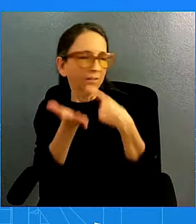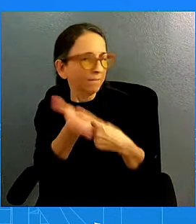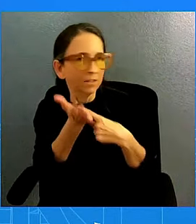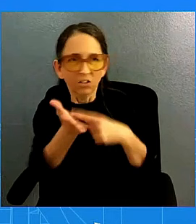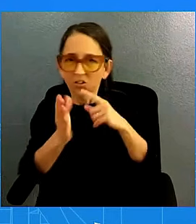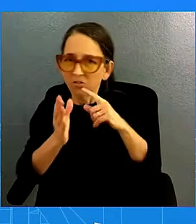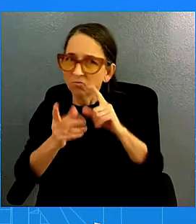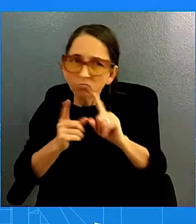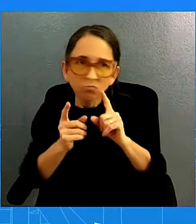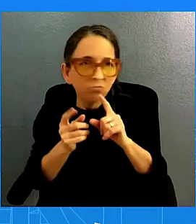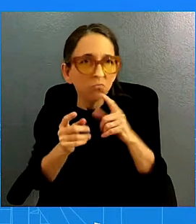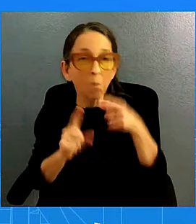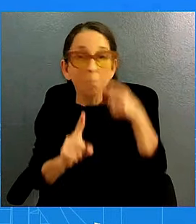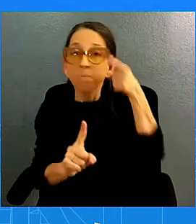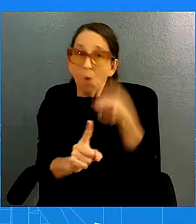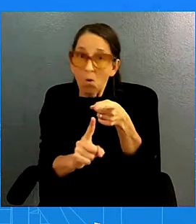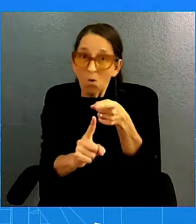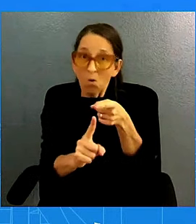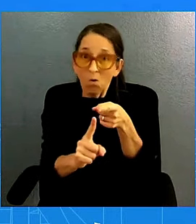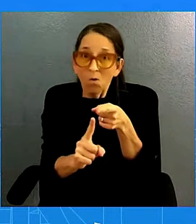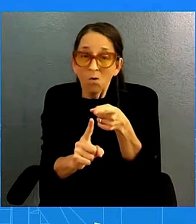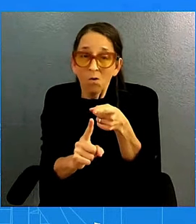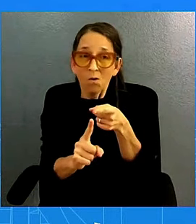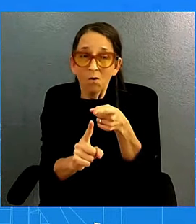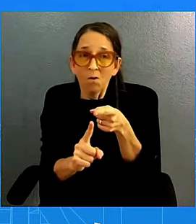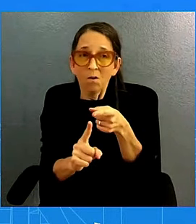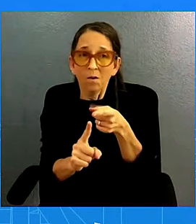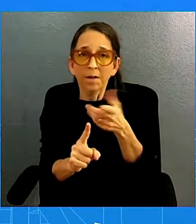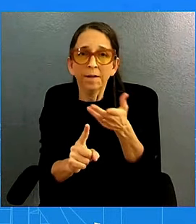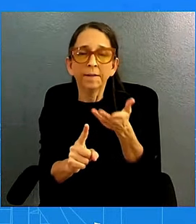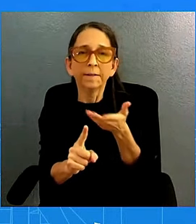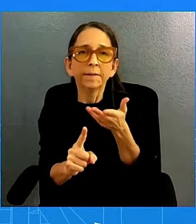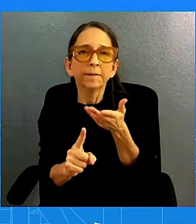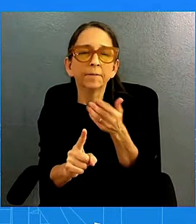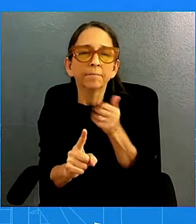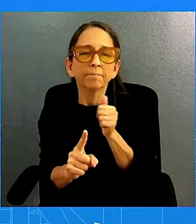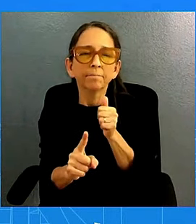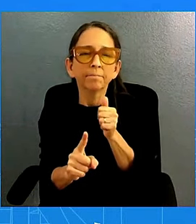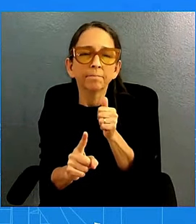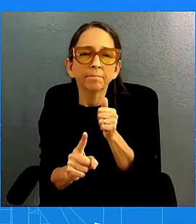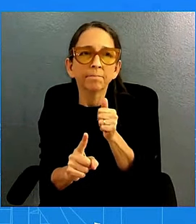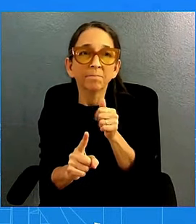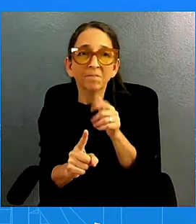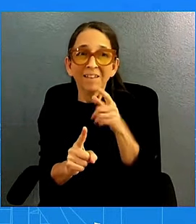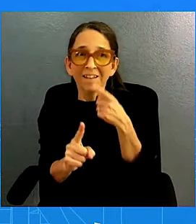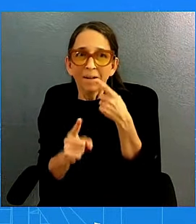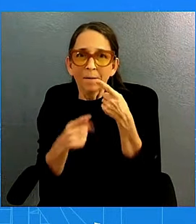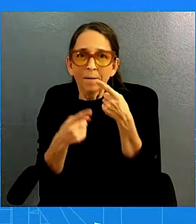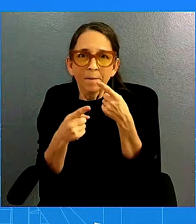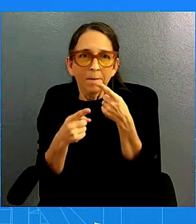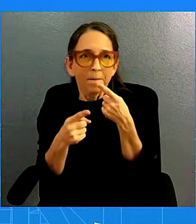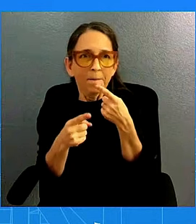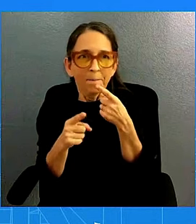important here is that it's a moment of progress. I think that's how we see this.